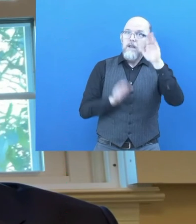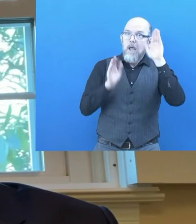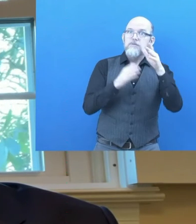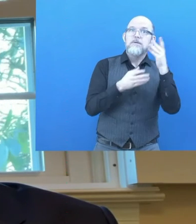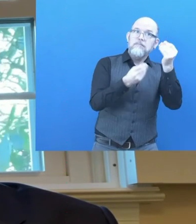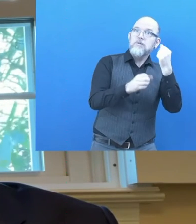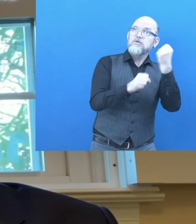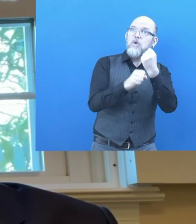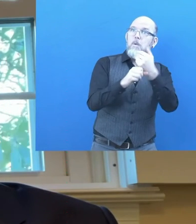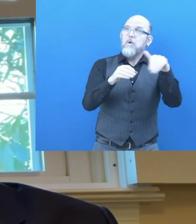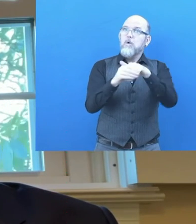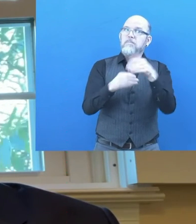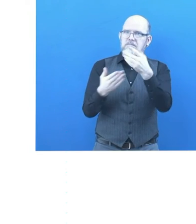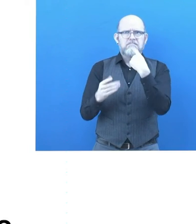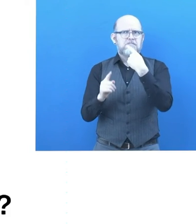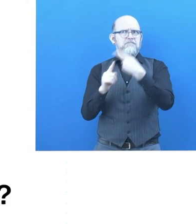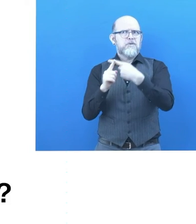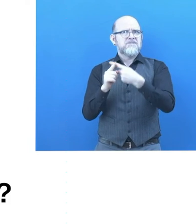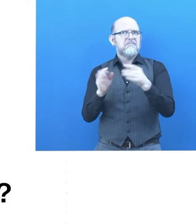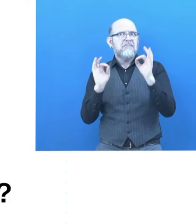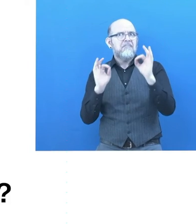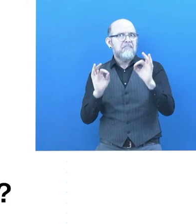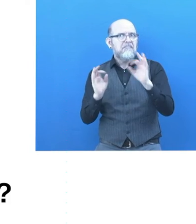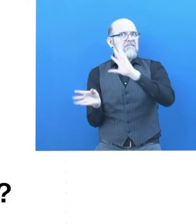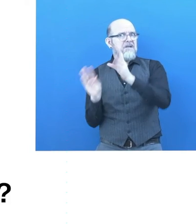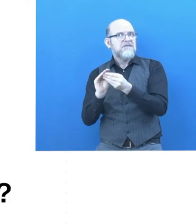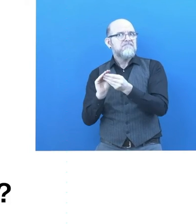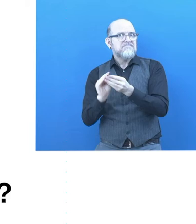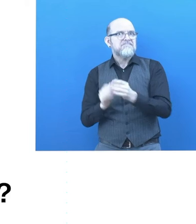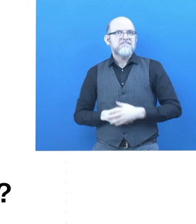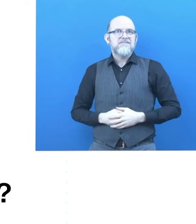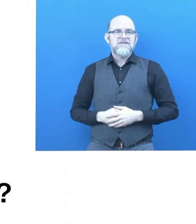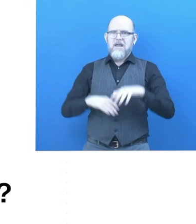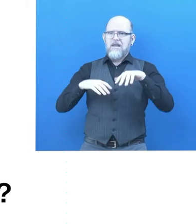the positive outcomes of the model. How does ACAP work?